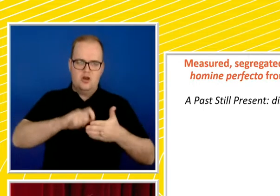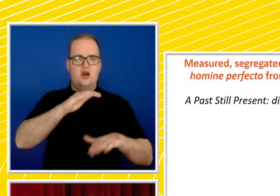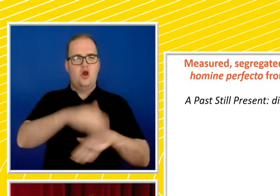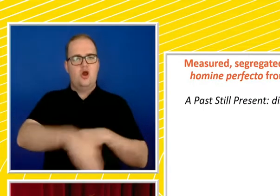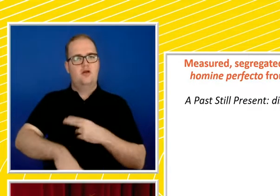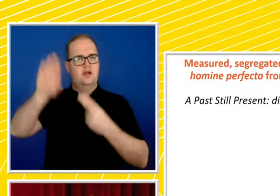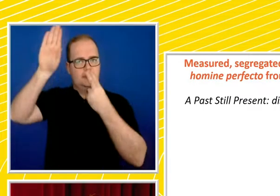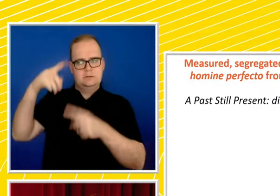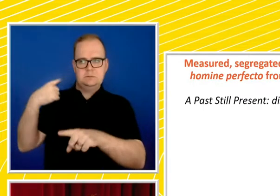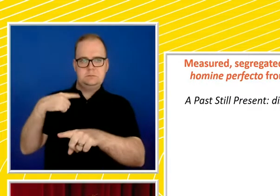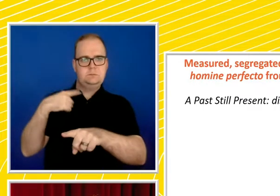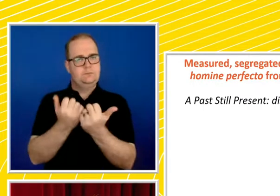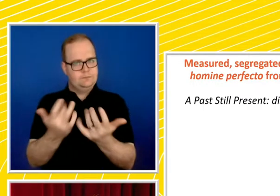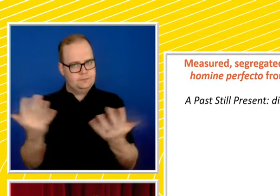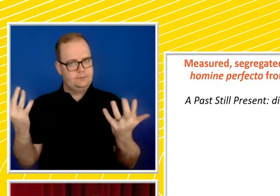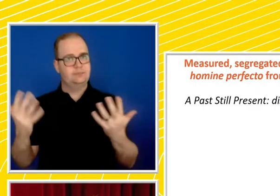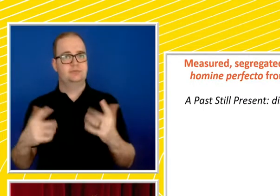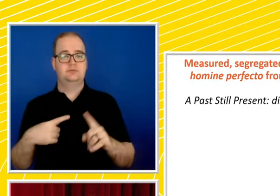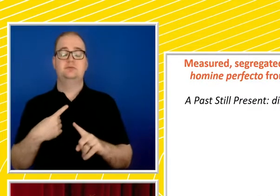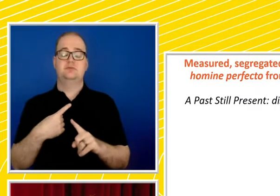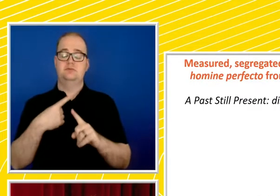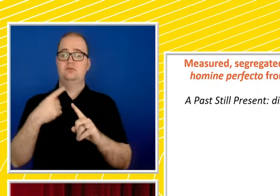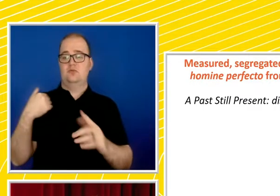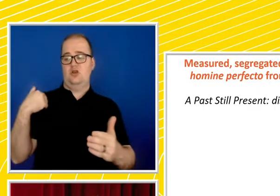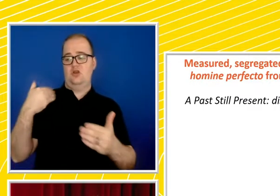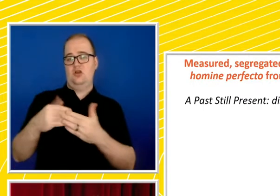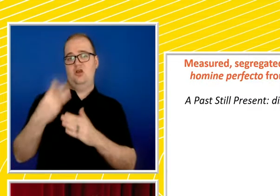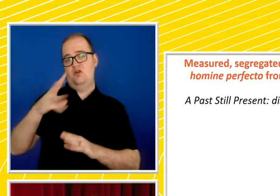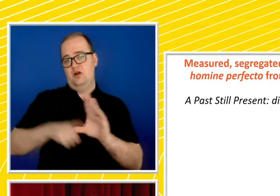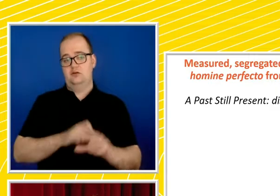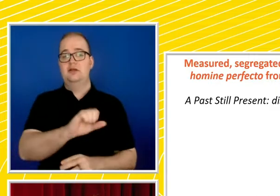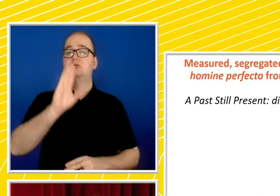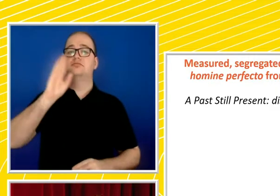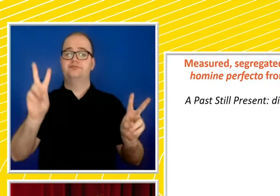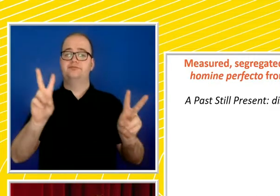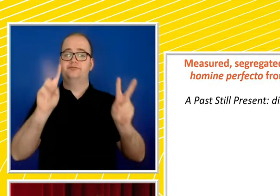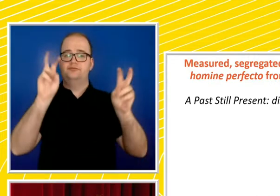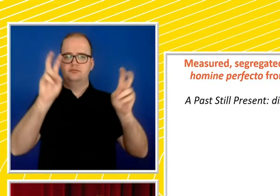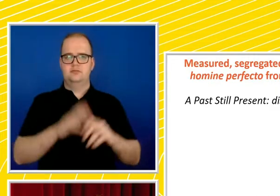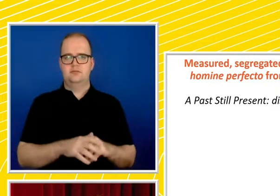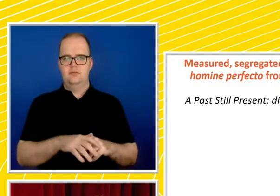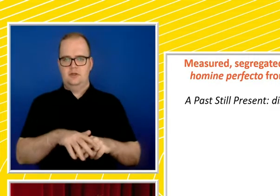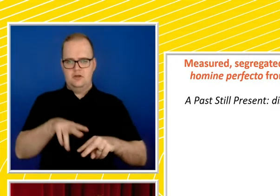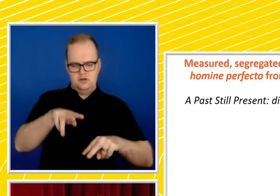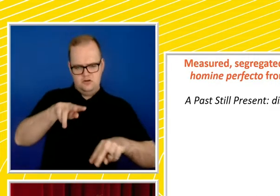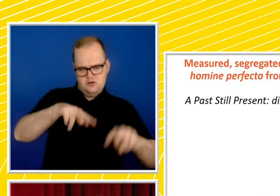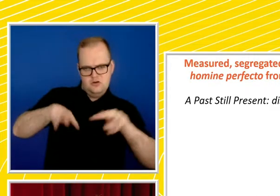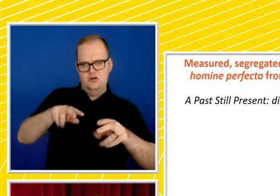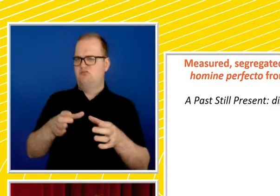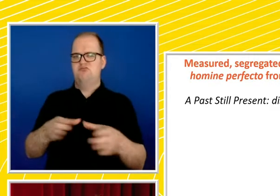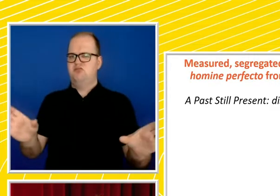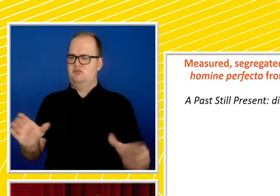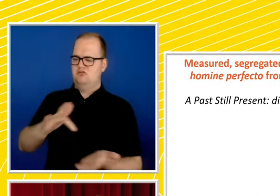for 30 years. And the title of his talk is Measured, Segregated, Annihilated, Scientific